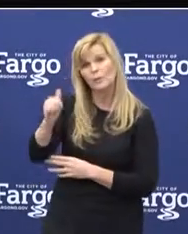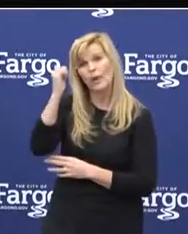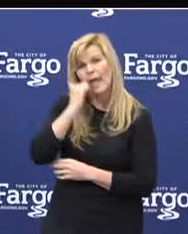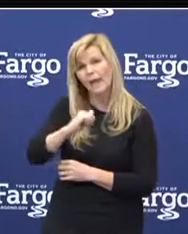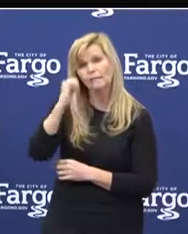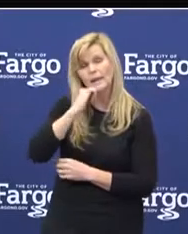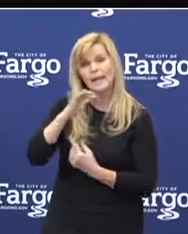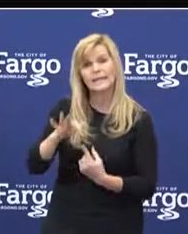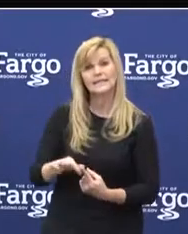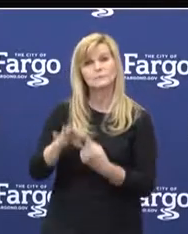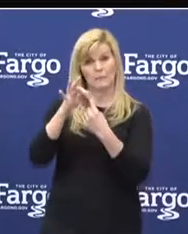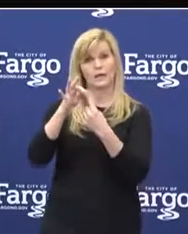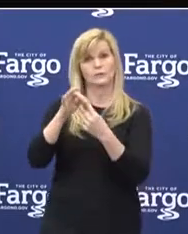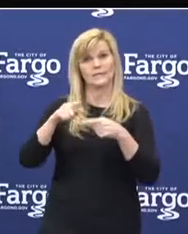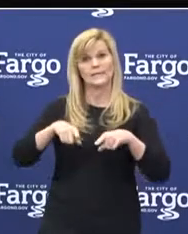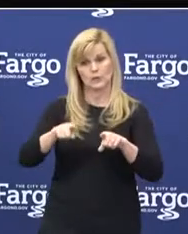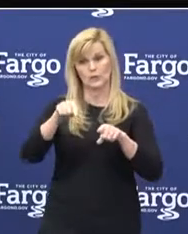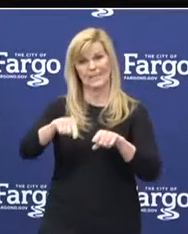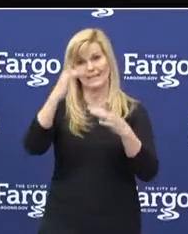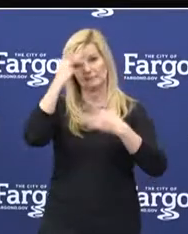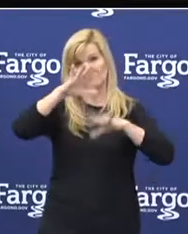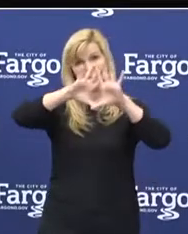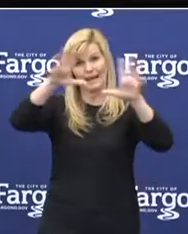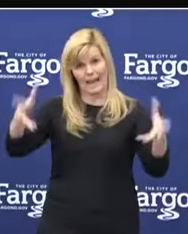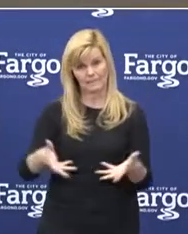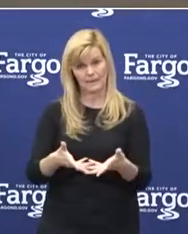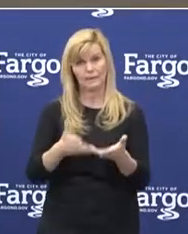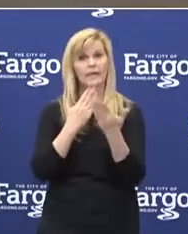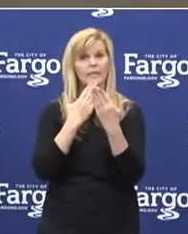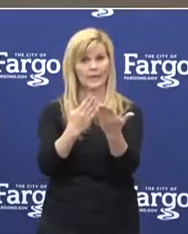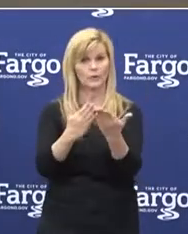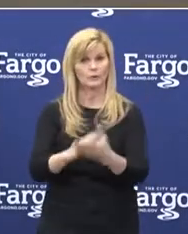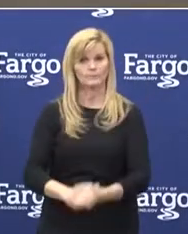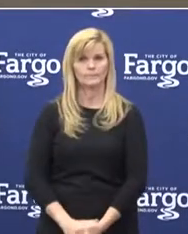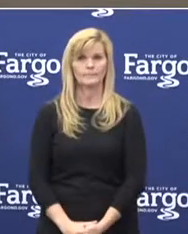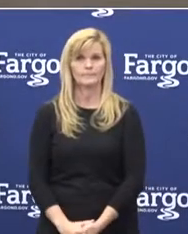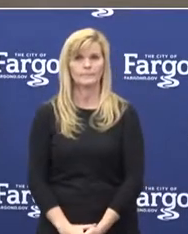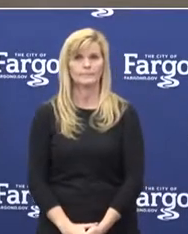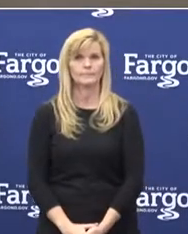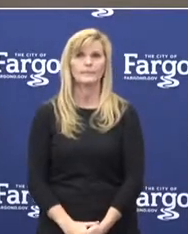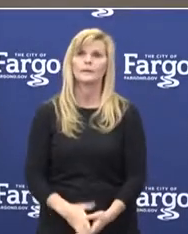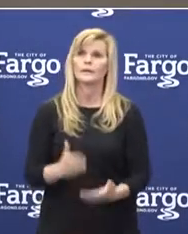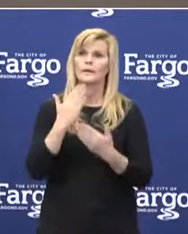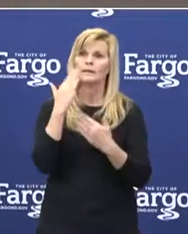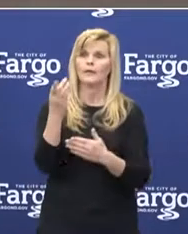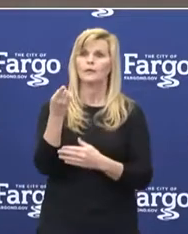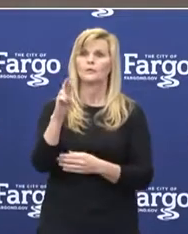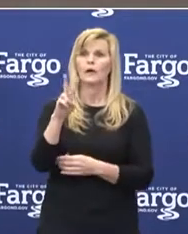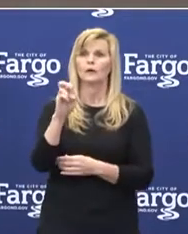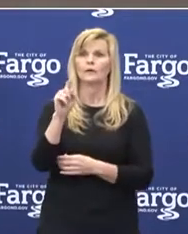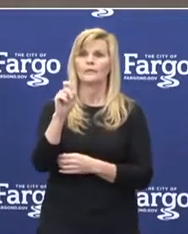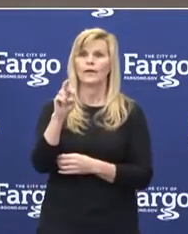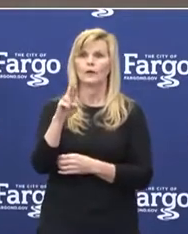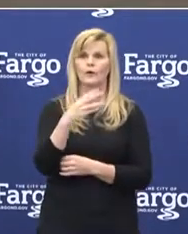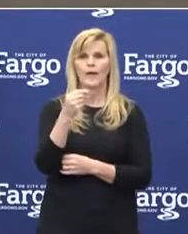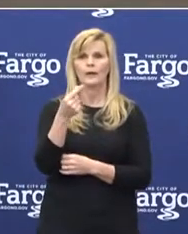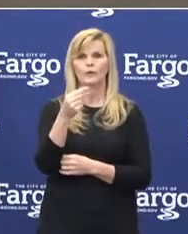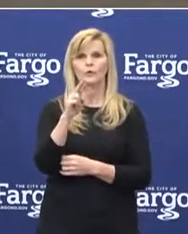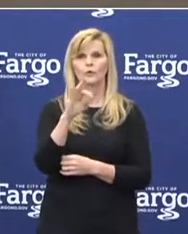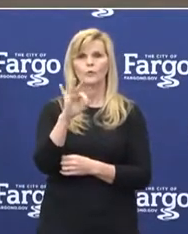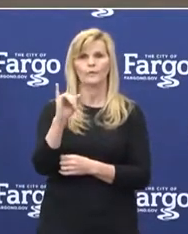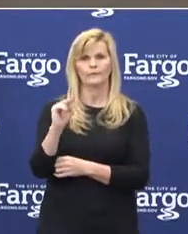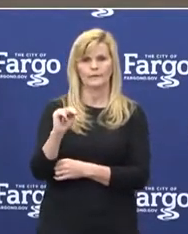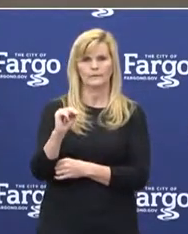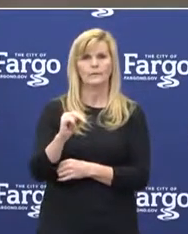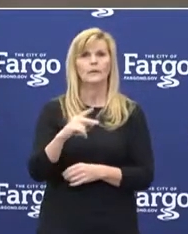especially during this pandemic. Thank you. Thank you for your insight, Dr. Vetter and Dr. Griffin. The public